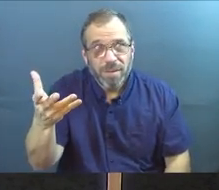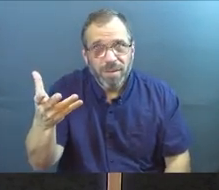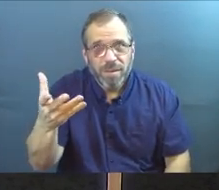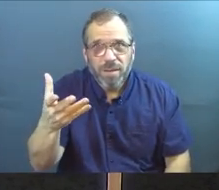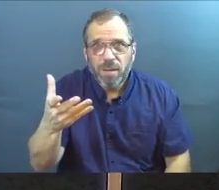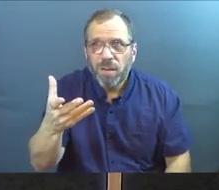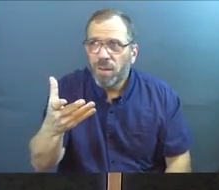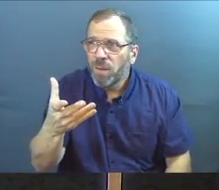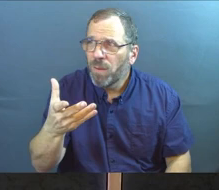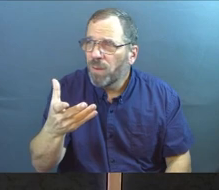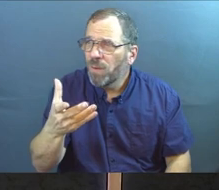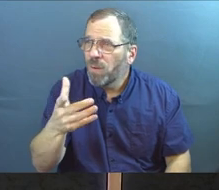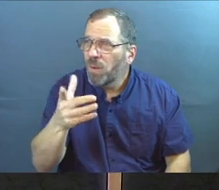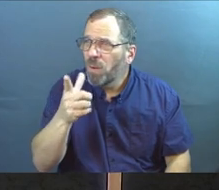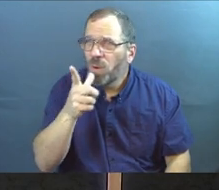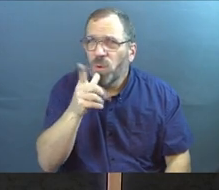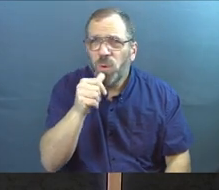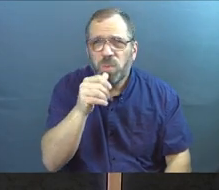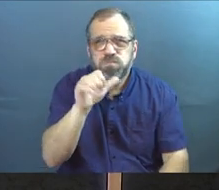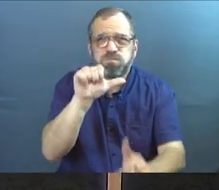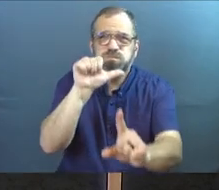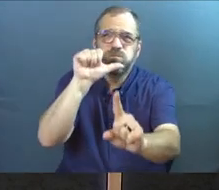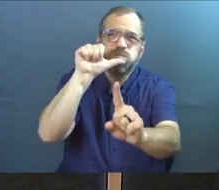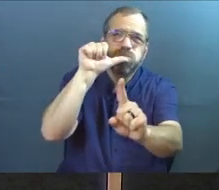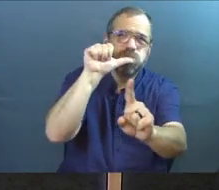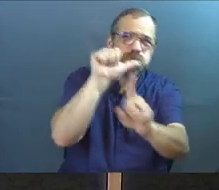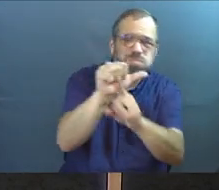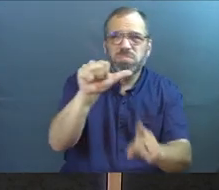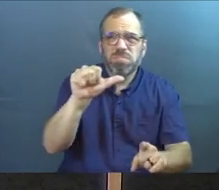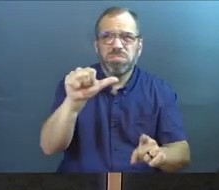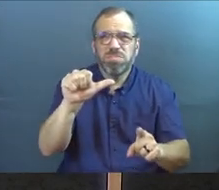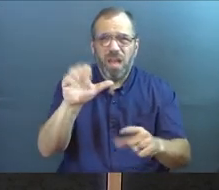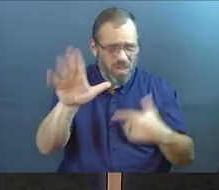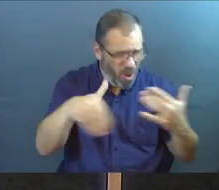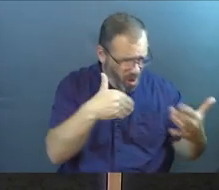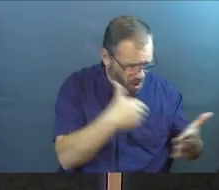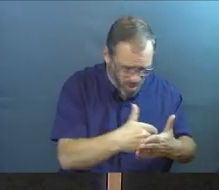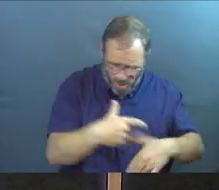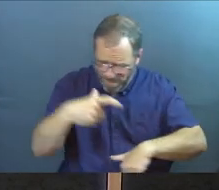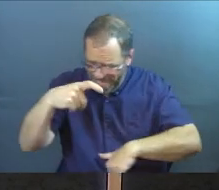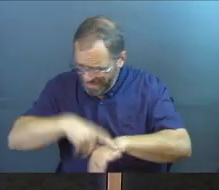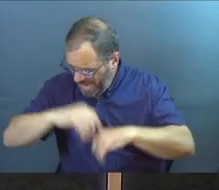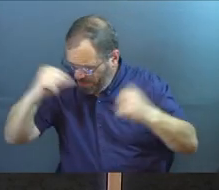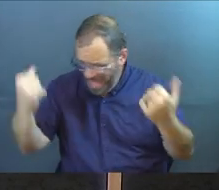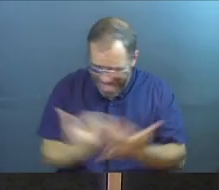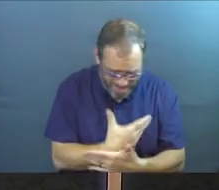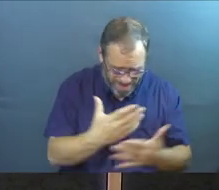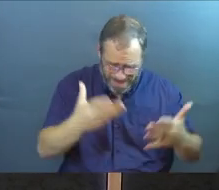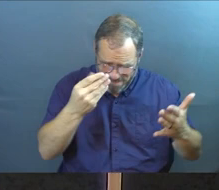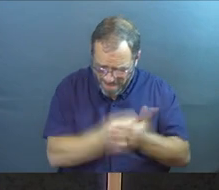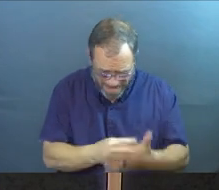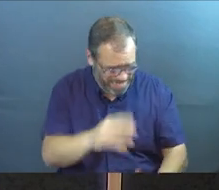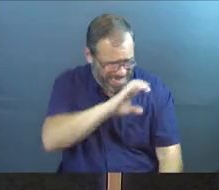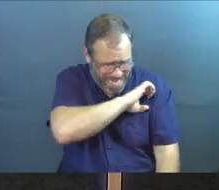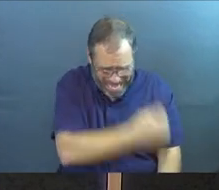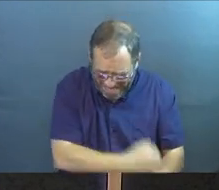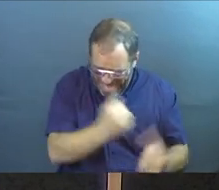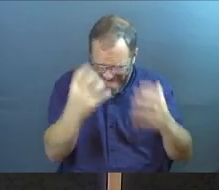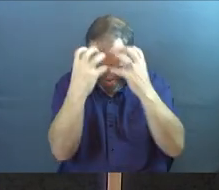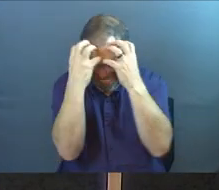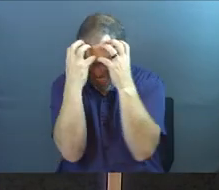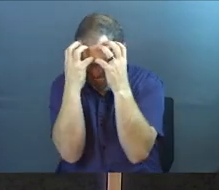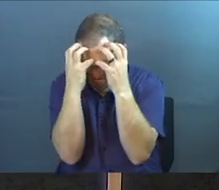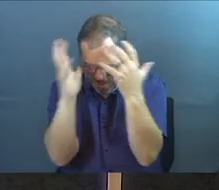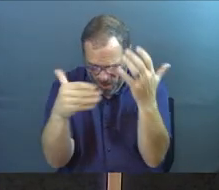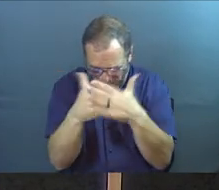Who has duped us in this life? That we are giving all of our time, all of our attention, all of our thought,